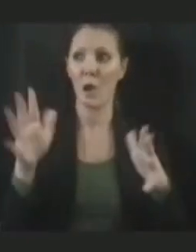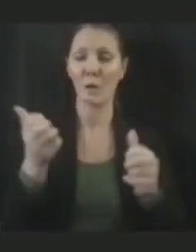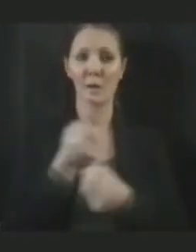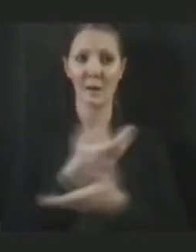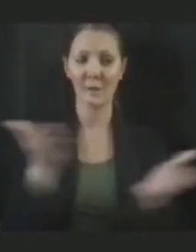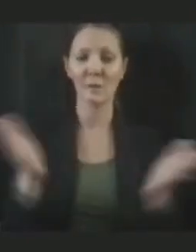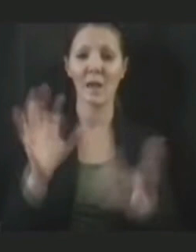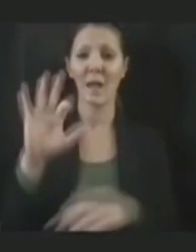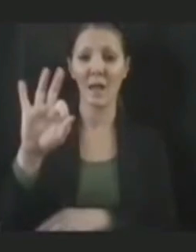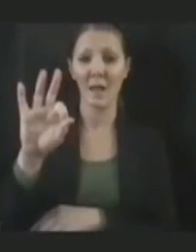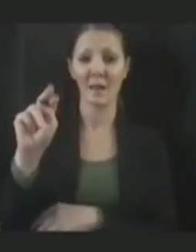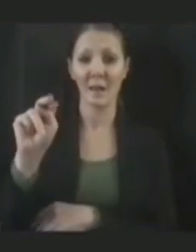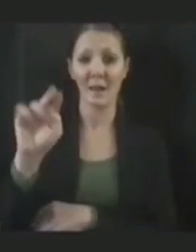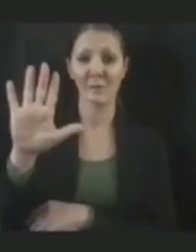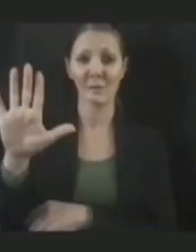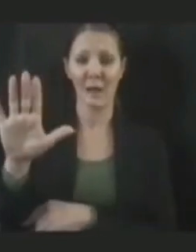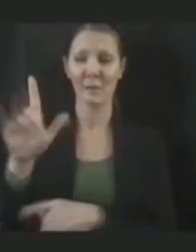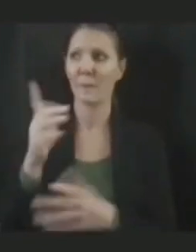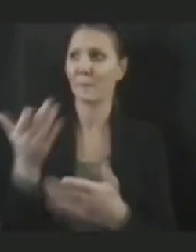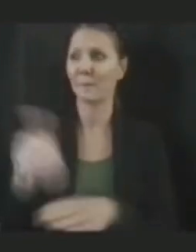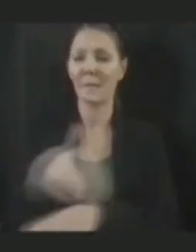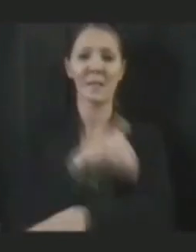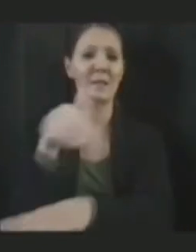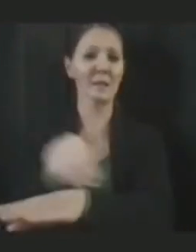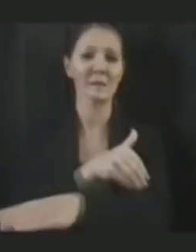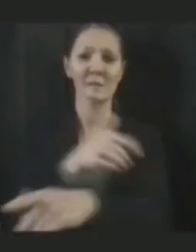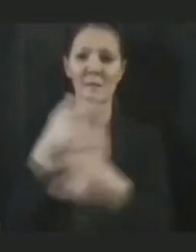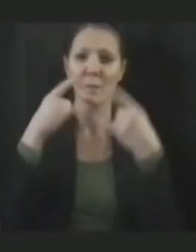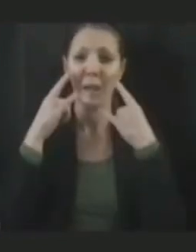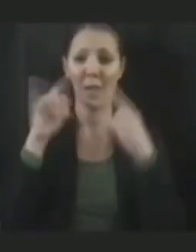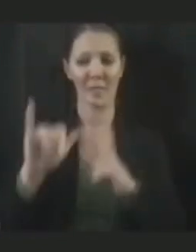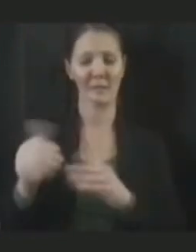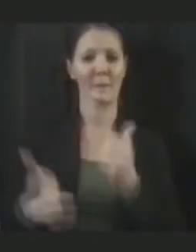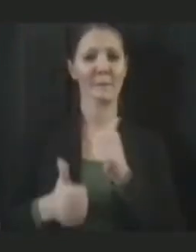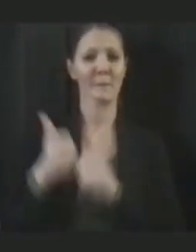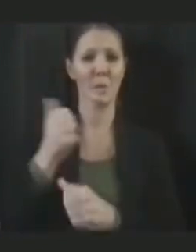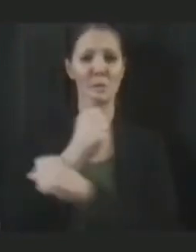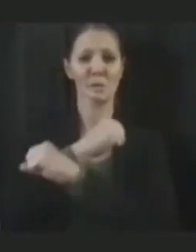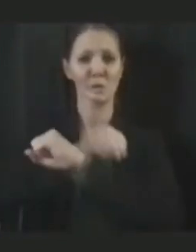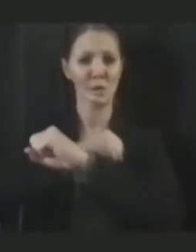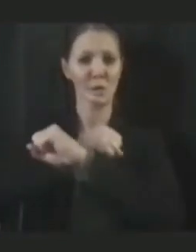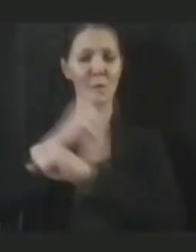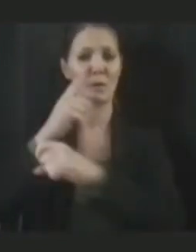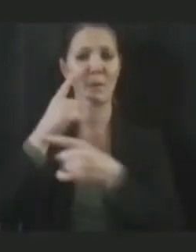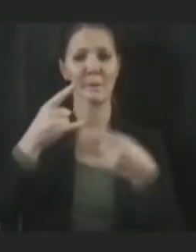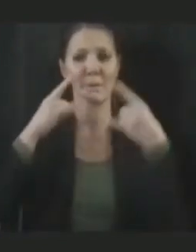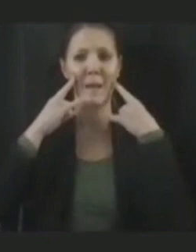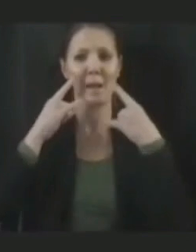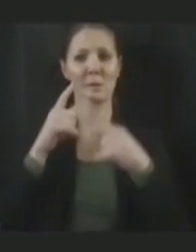secure masks for those folks most at risk to make sure they could be taken care of.